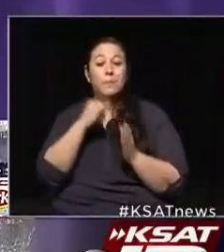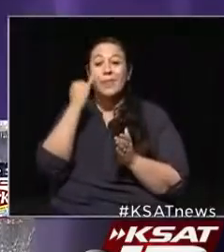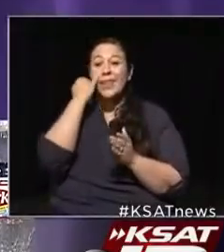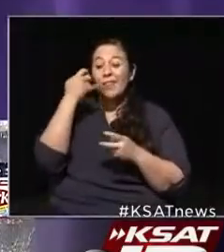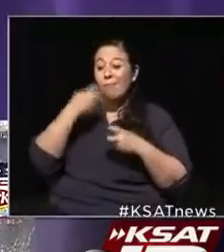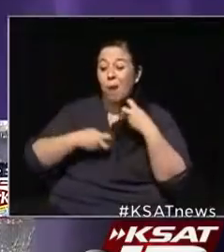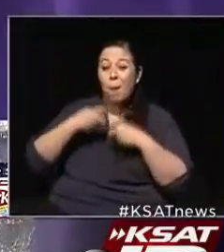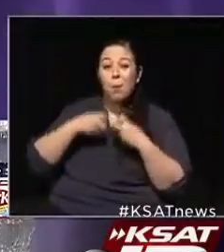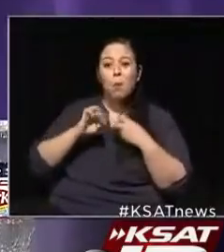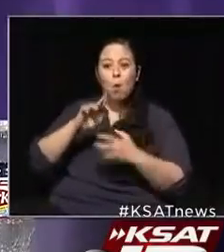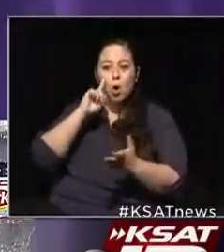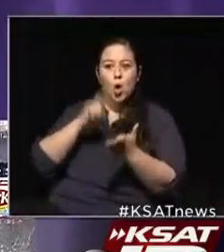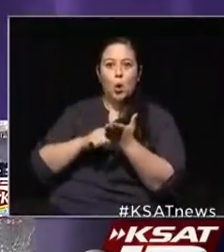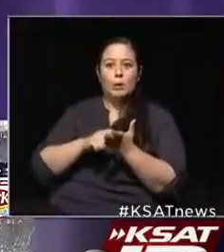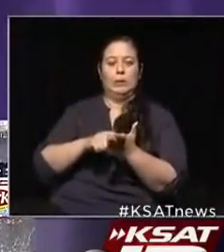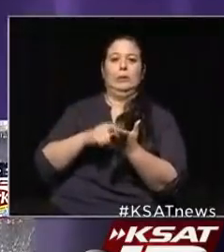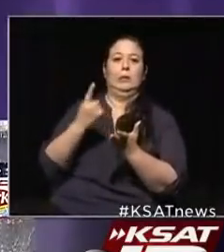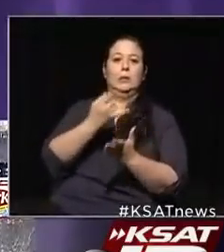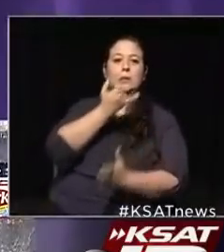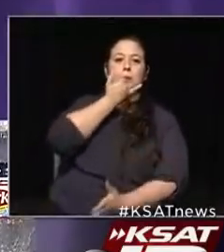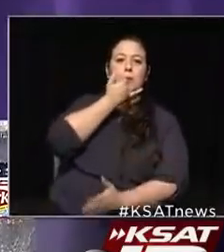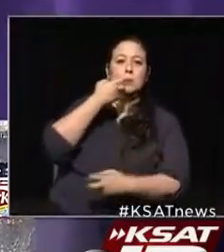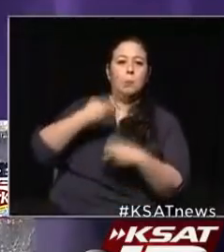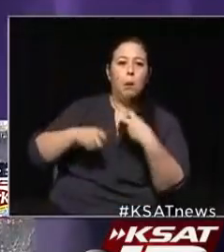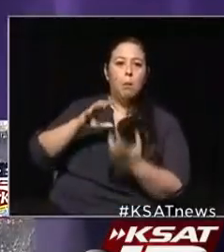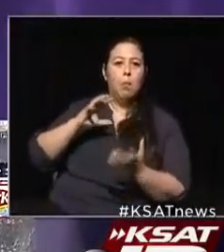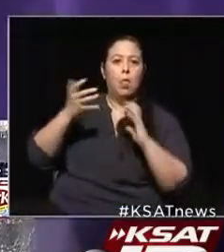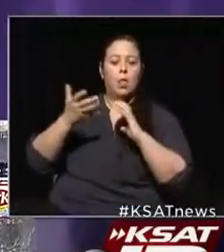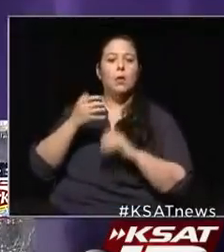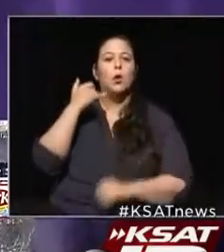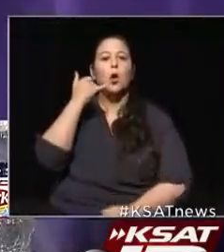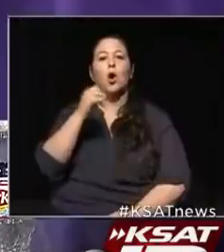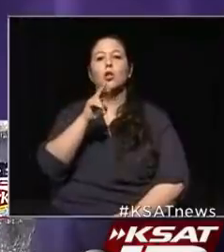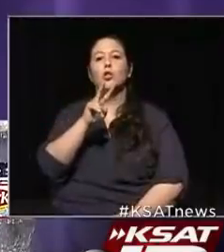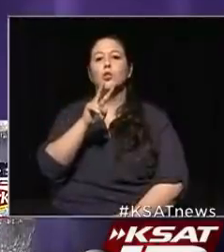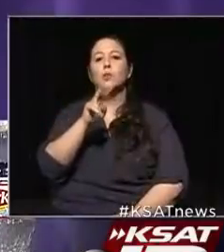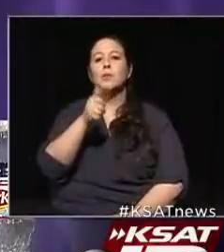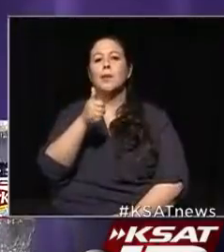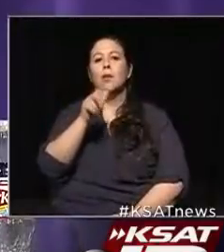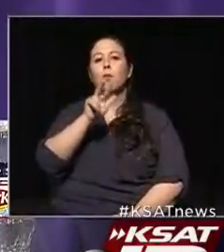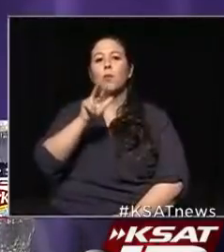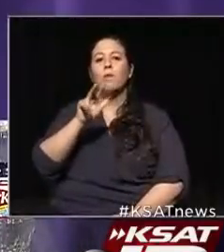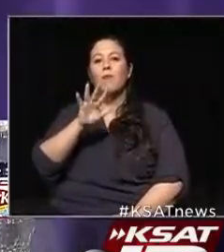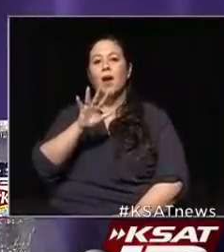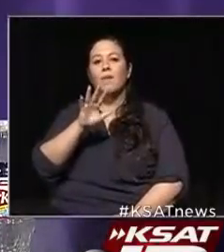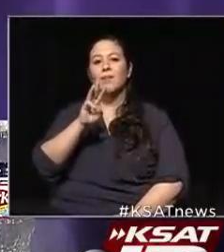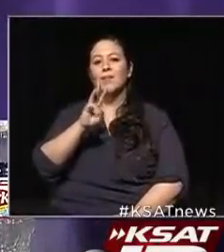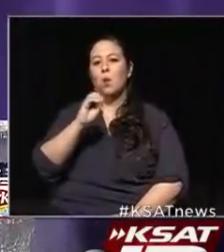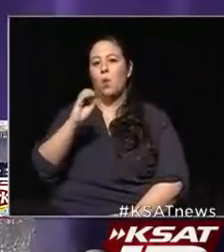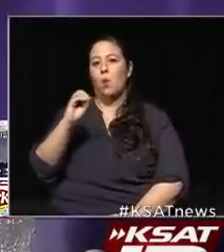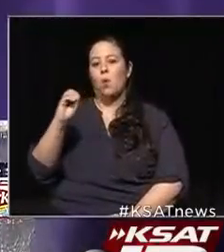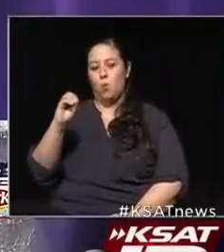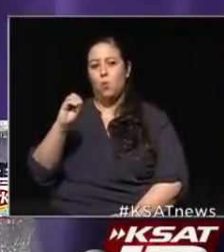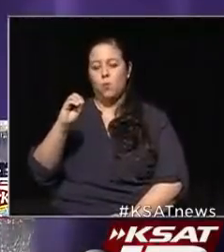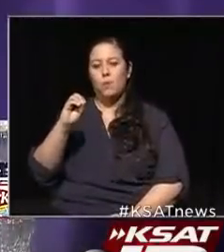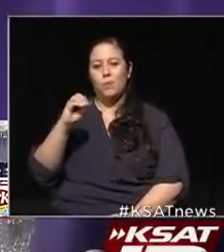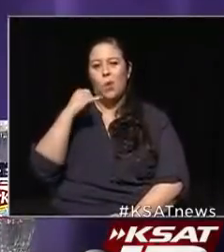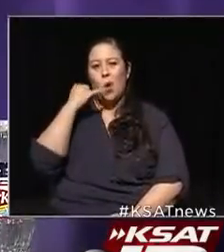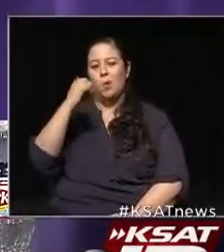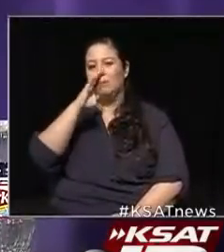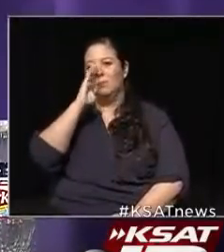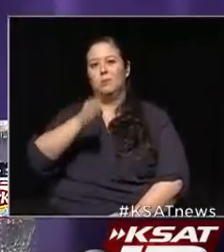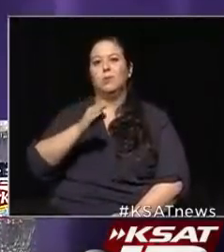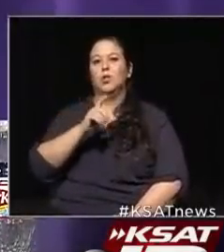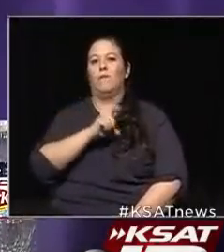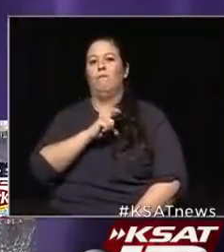a problem or you see a problem at the poll tomorrow, if you call 210-335-6000, and that's directly